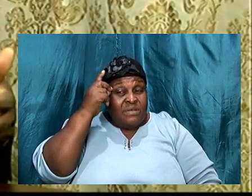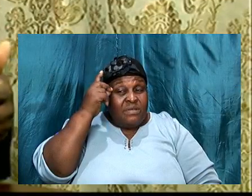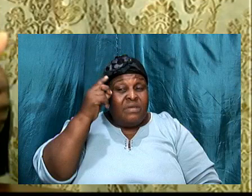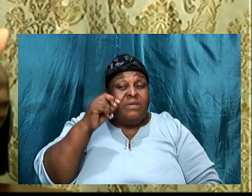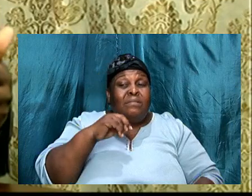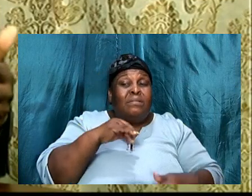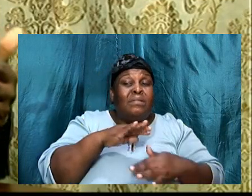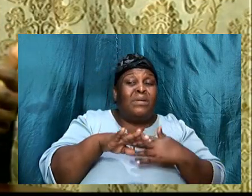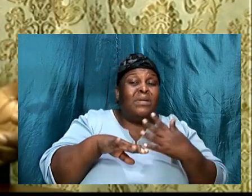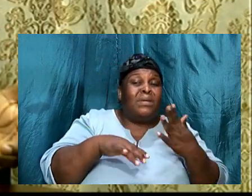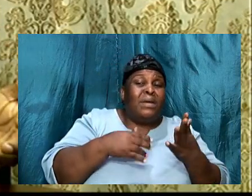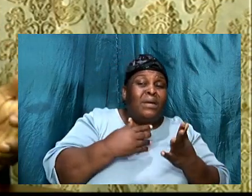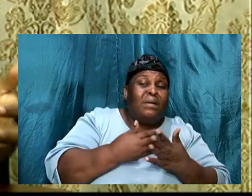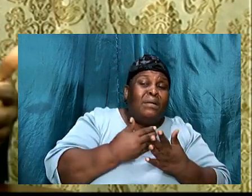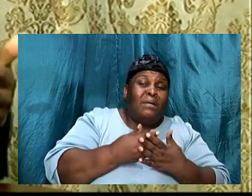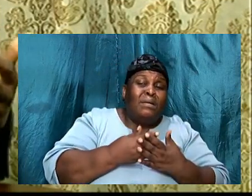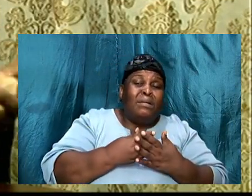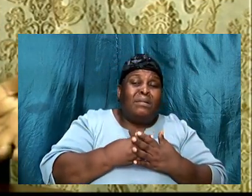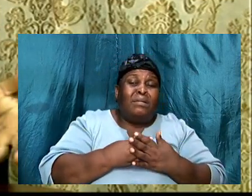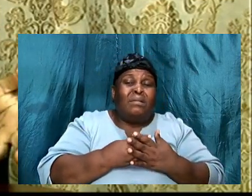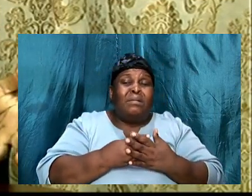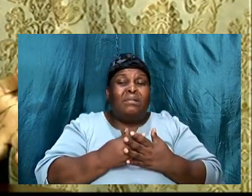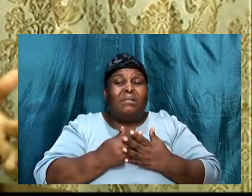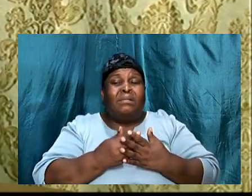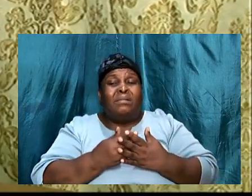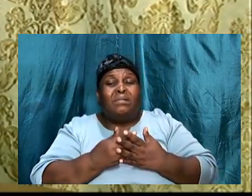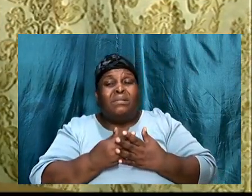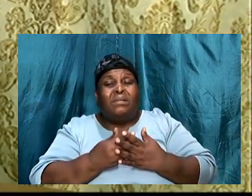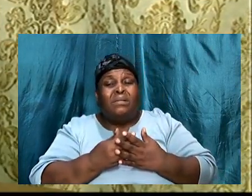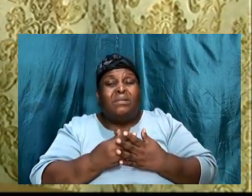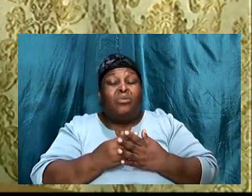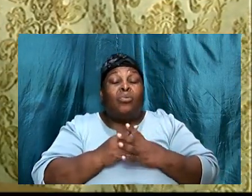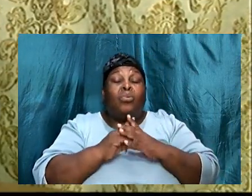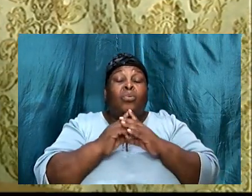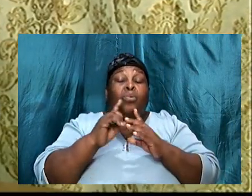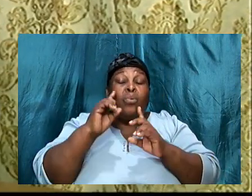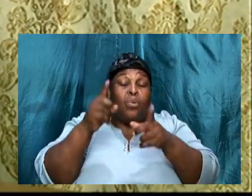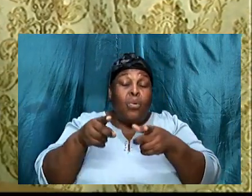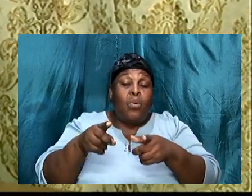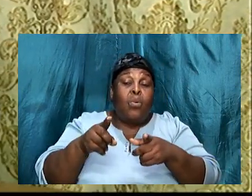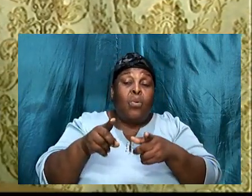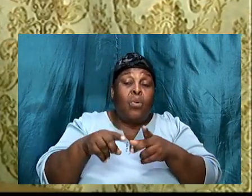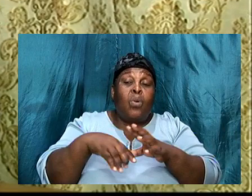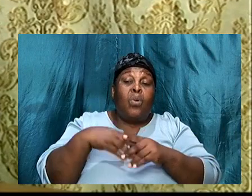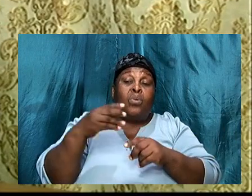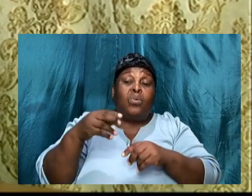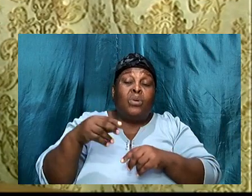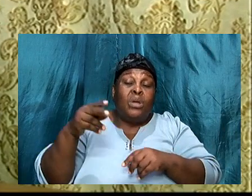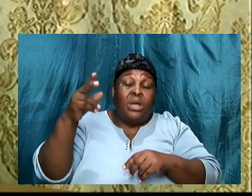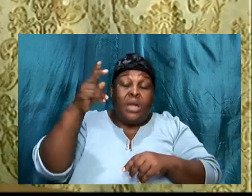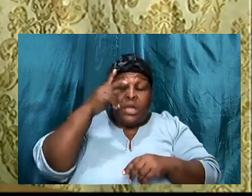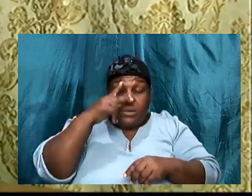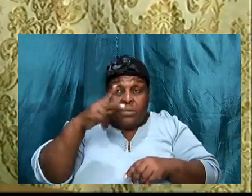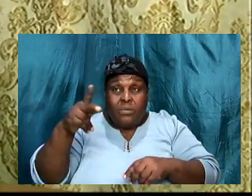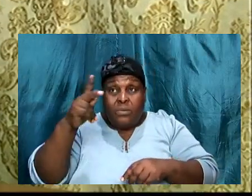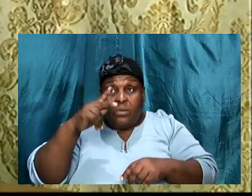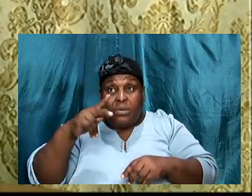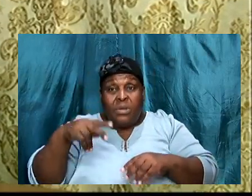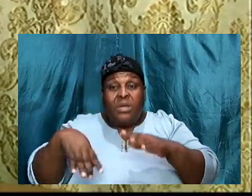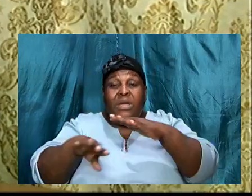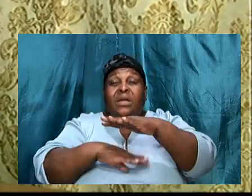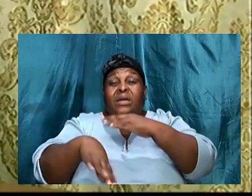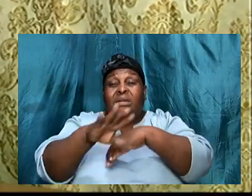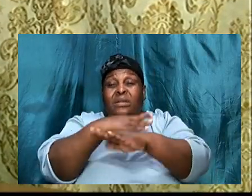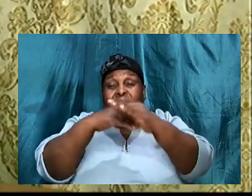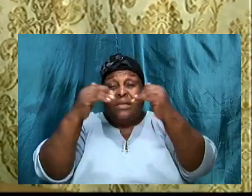seed, will be numberless, they will be innumerable, him said, go out, look up underneath the heaven, tell me, if you can